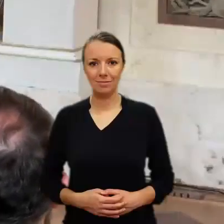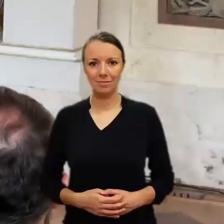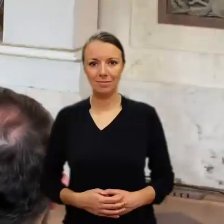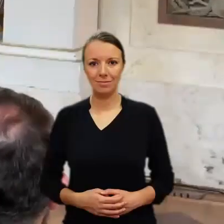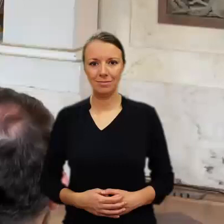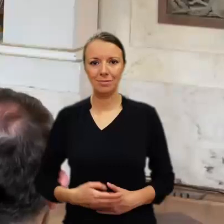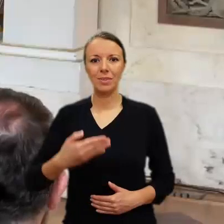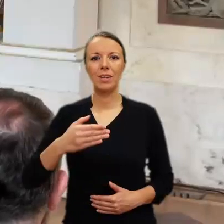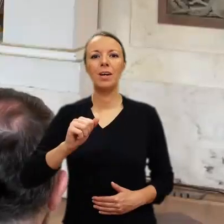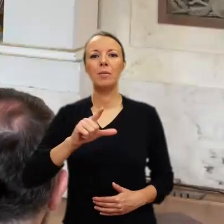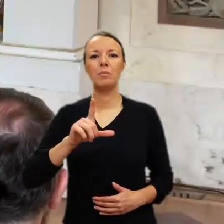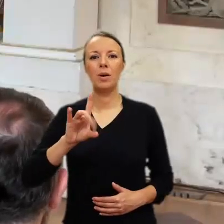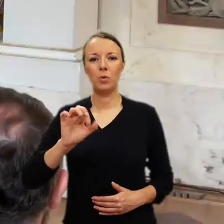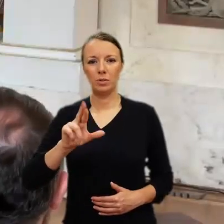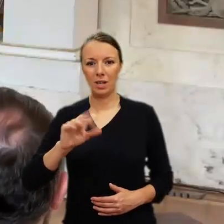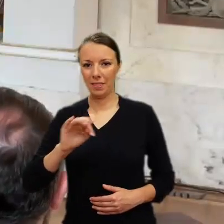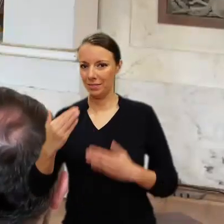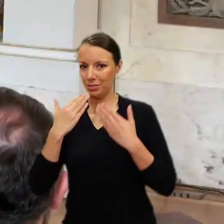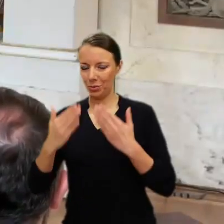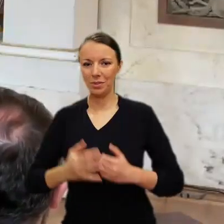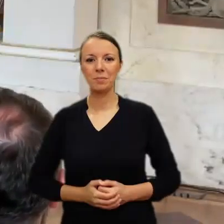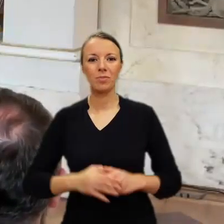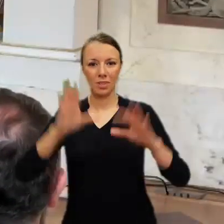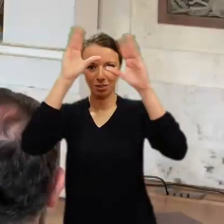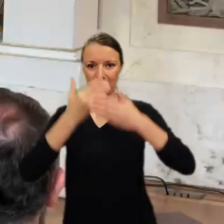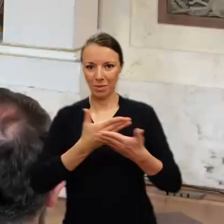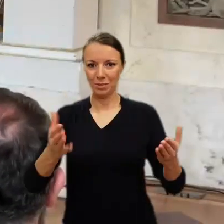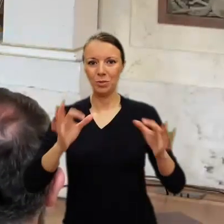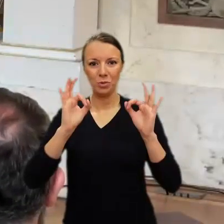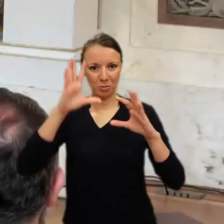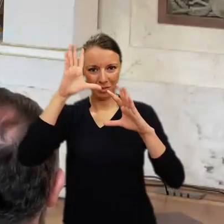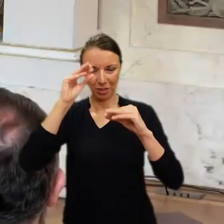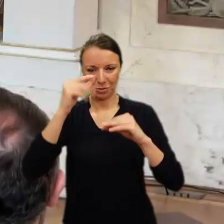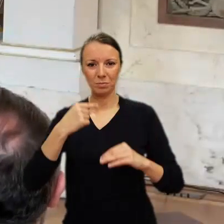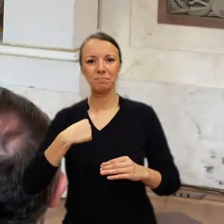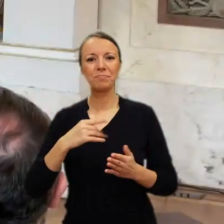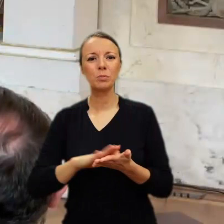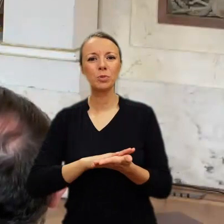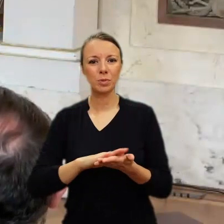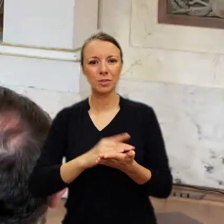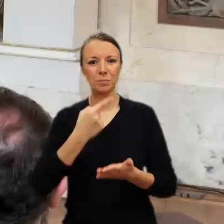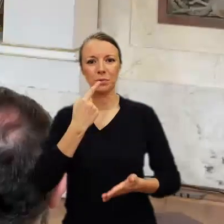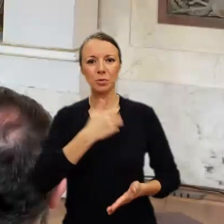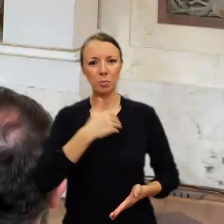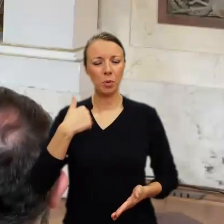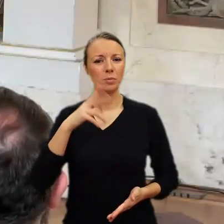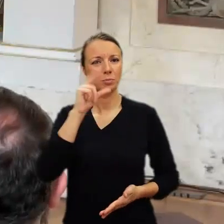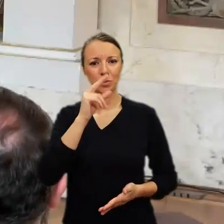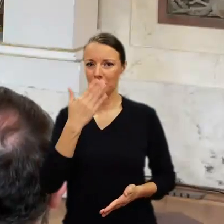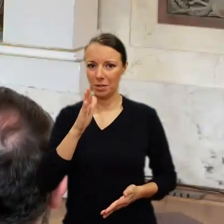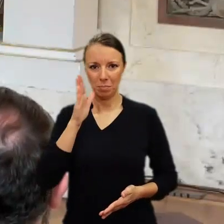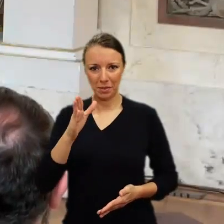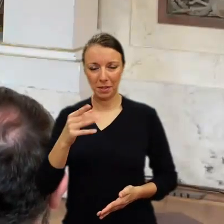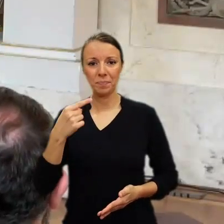Dziękuję, magożata. Szanowni pańsko. Dobry wieczór. I'm sorry, I won't be speaking in Polish this evening, but